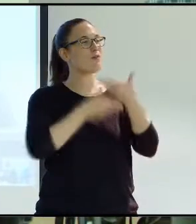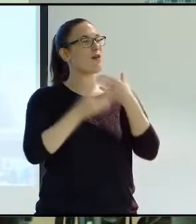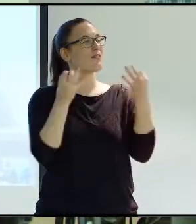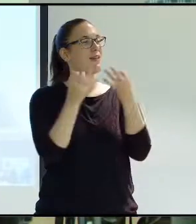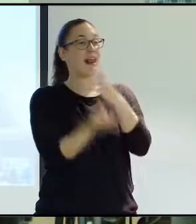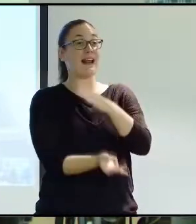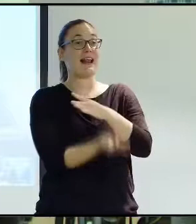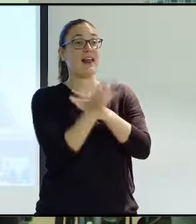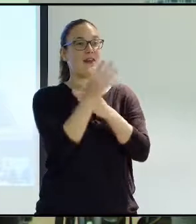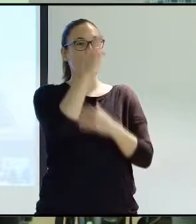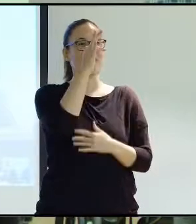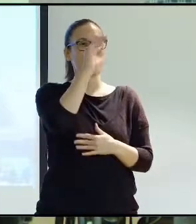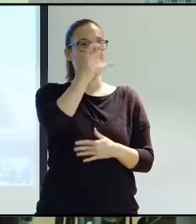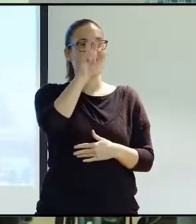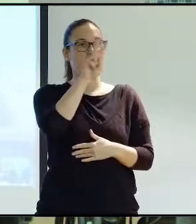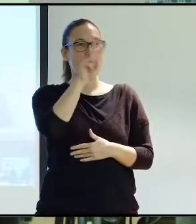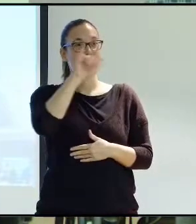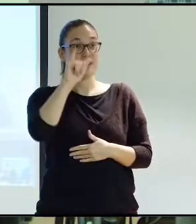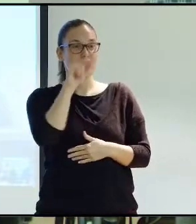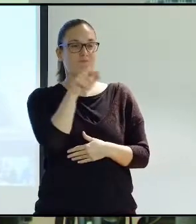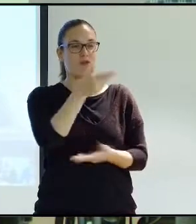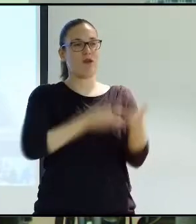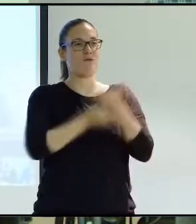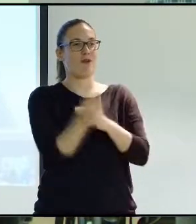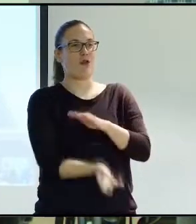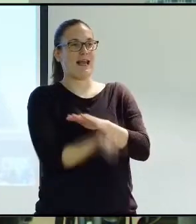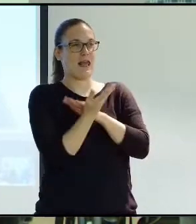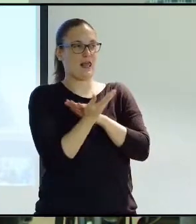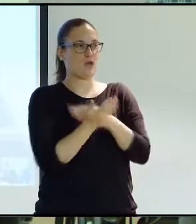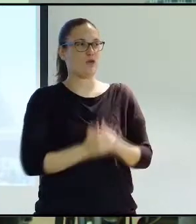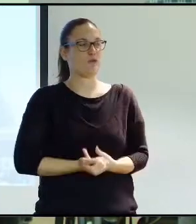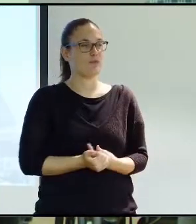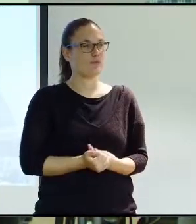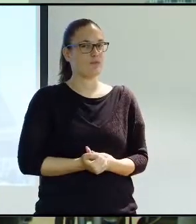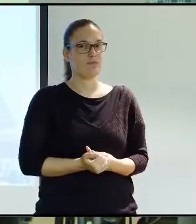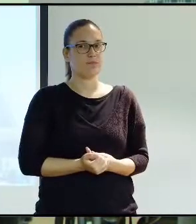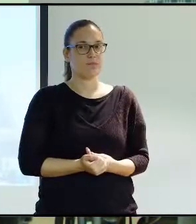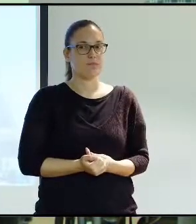And he's also collaborated in the creation of the FEVI. F-E-V-I.